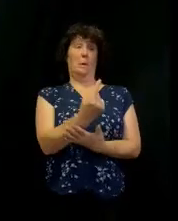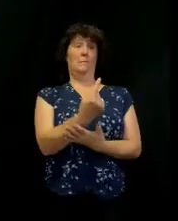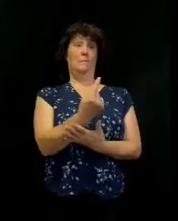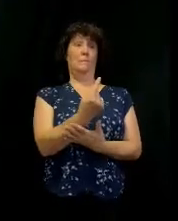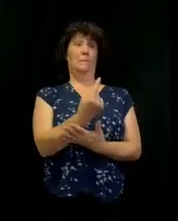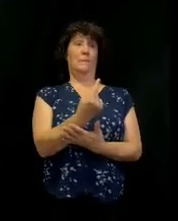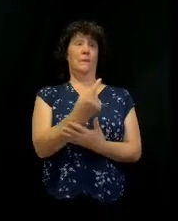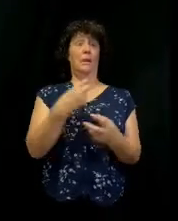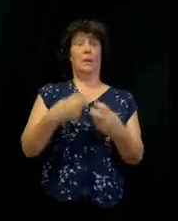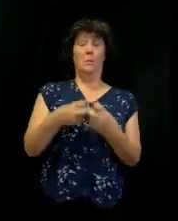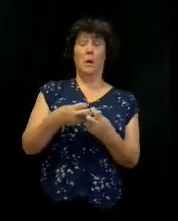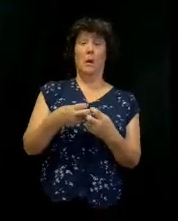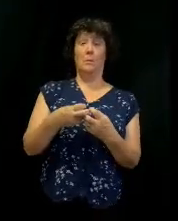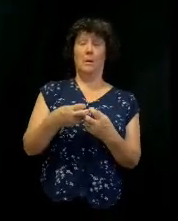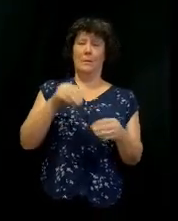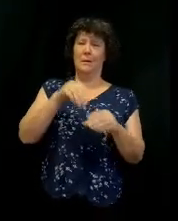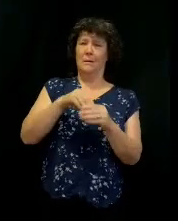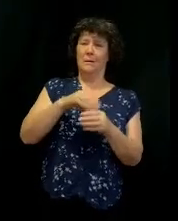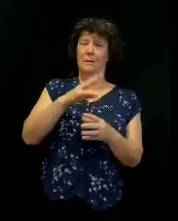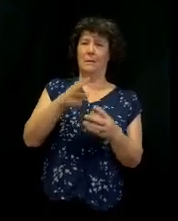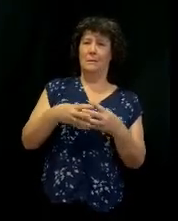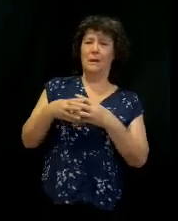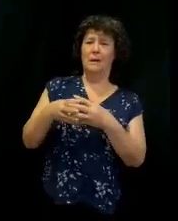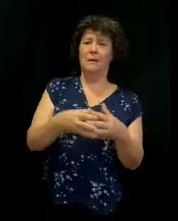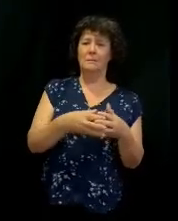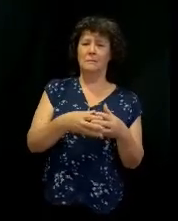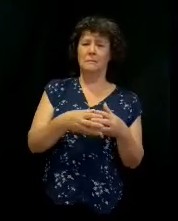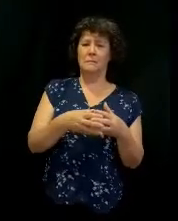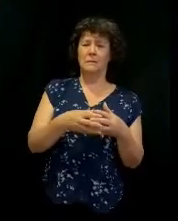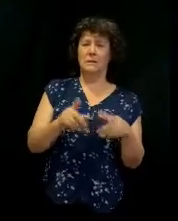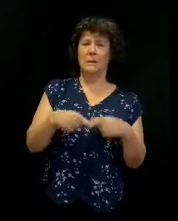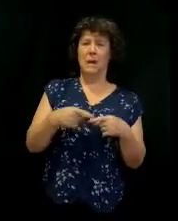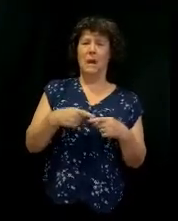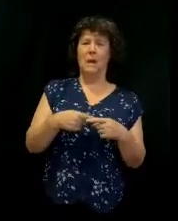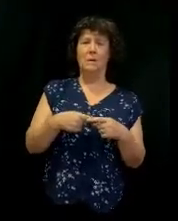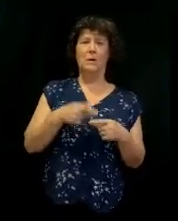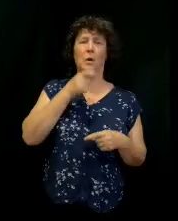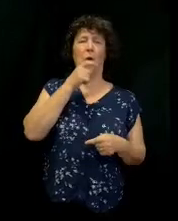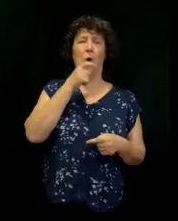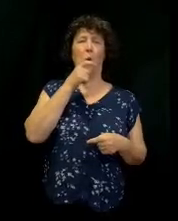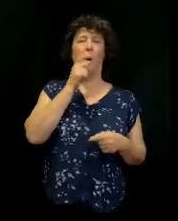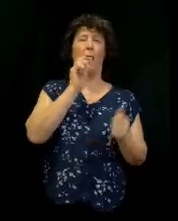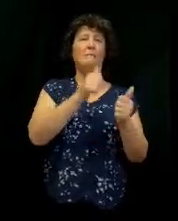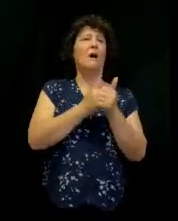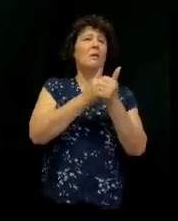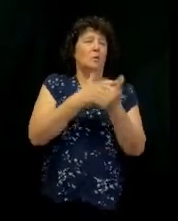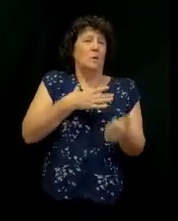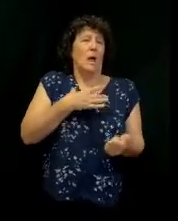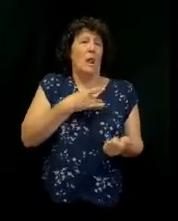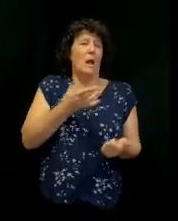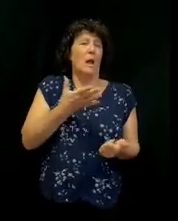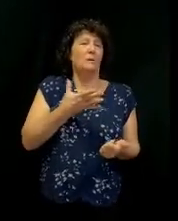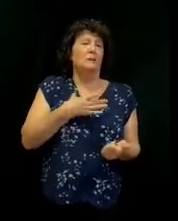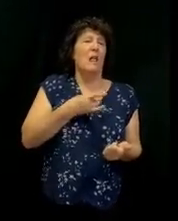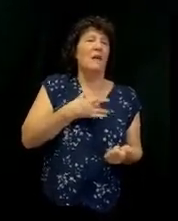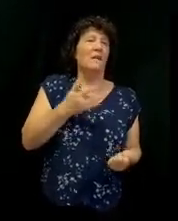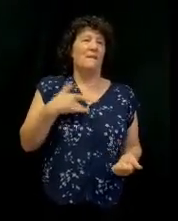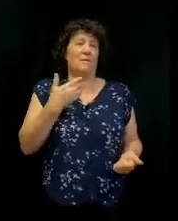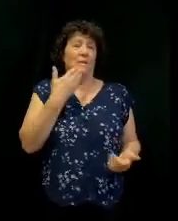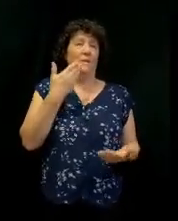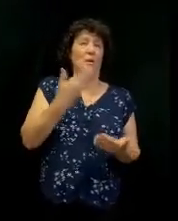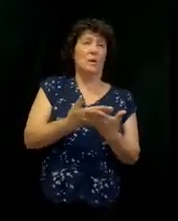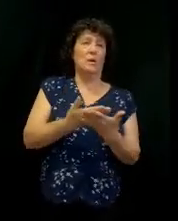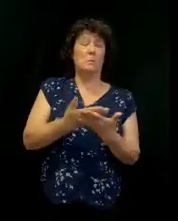That's the problem in America, we've based our churches on consumerism. Because it's all about, it's all about making it